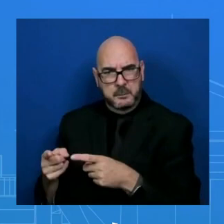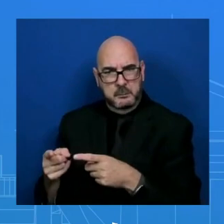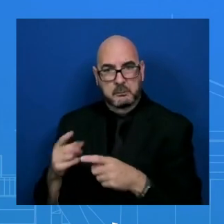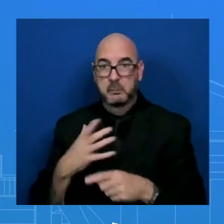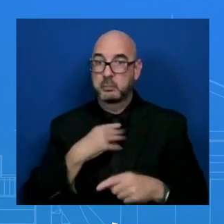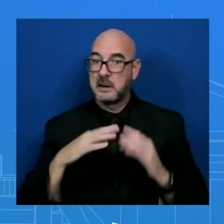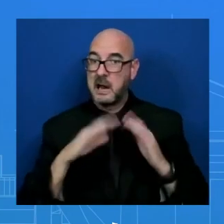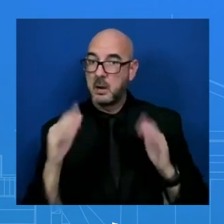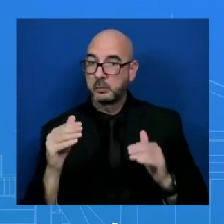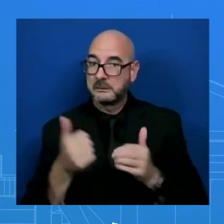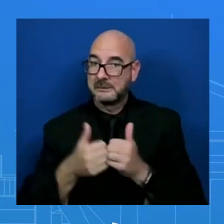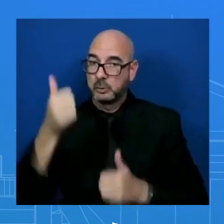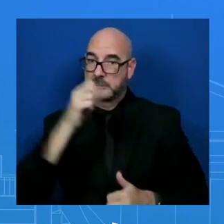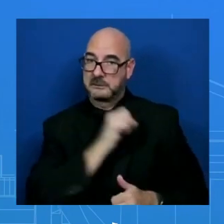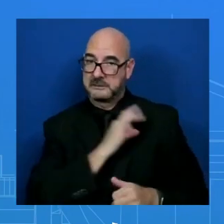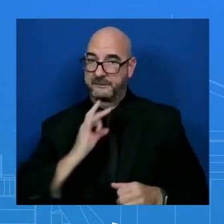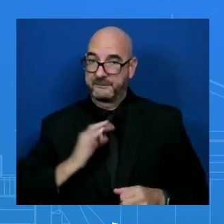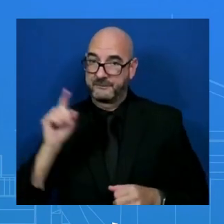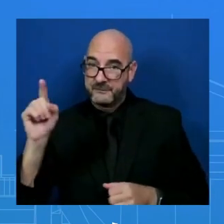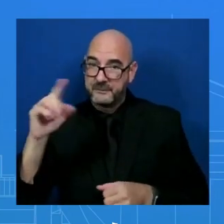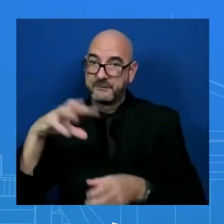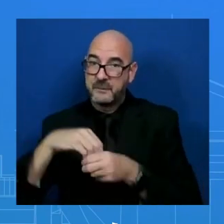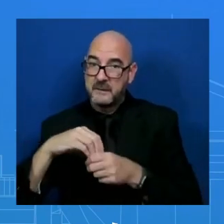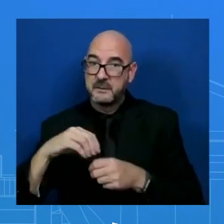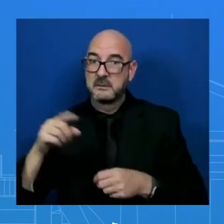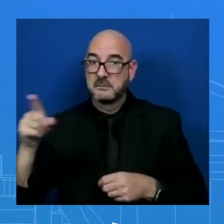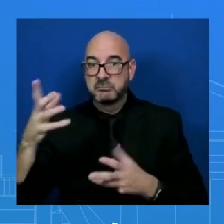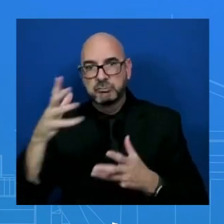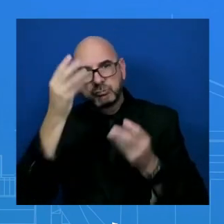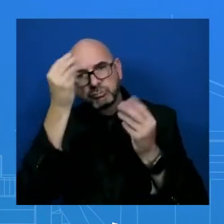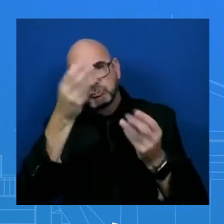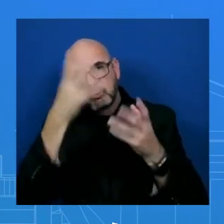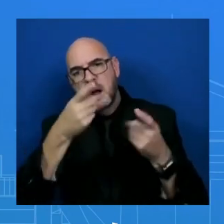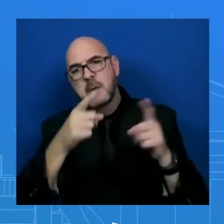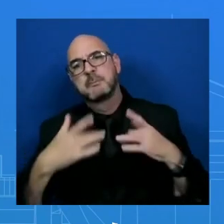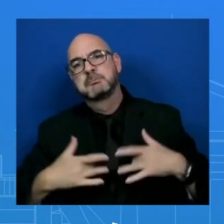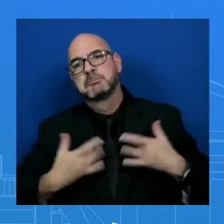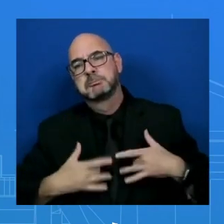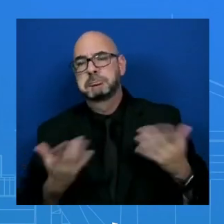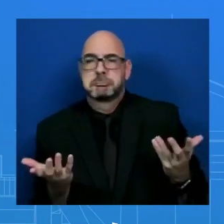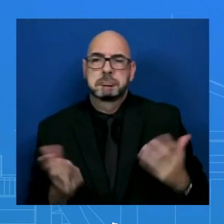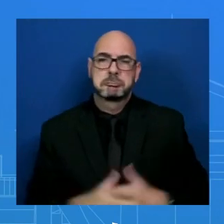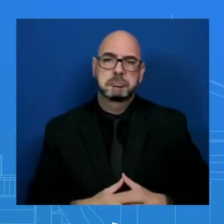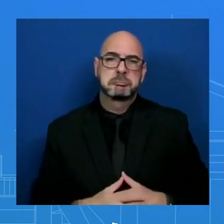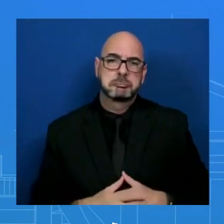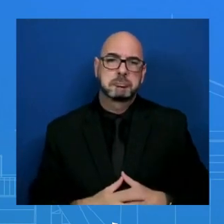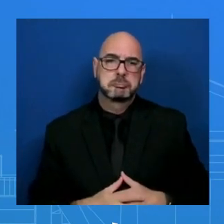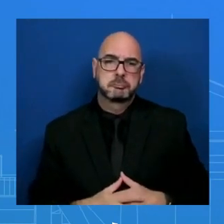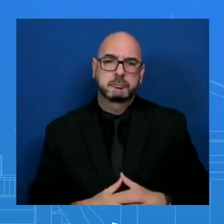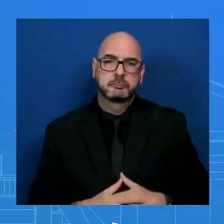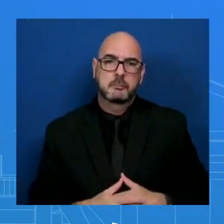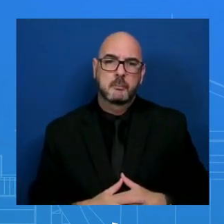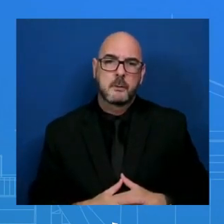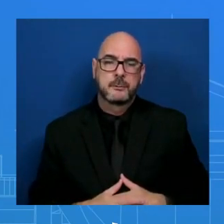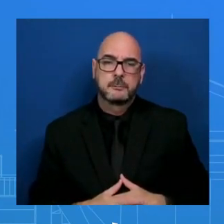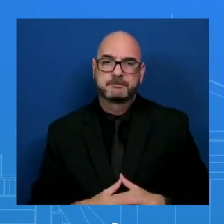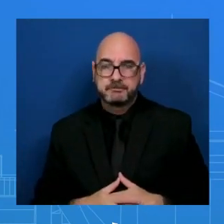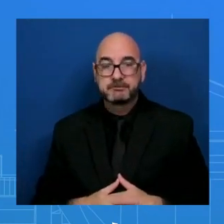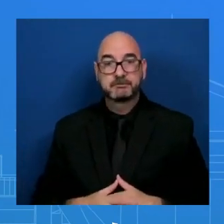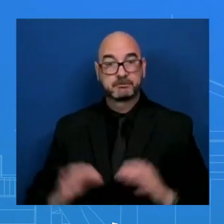Gene. And so that's how he's staying up to date. MS. Oh, of course, I should – go ahead. MS.